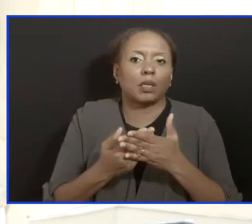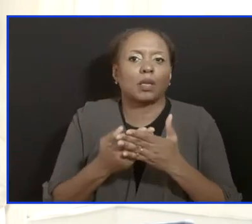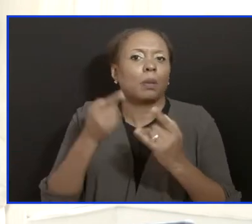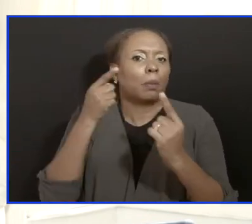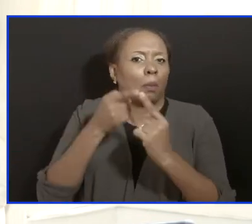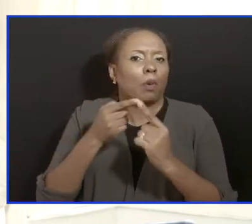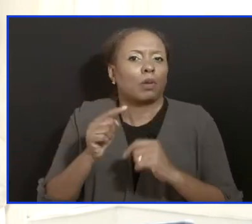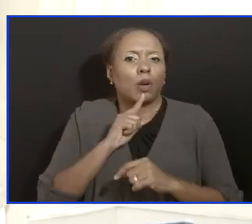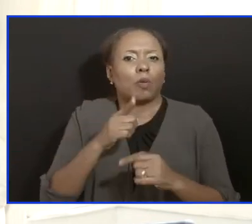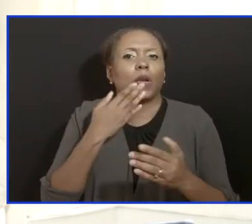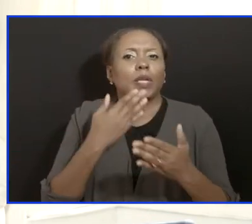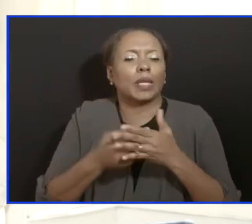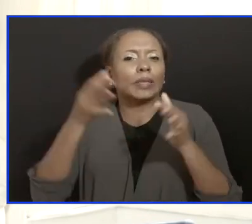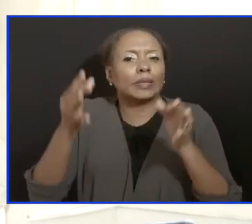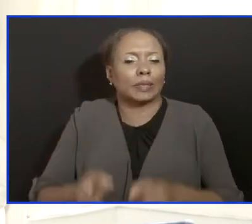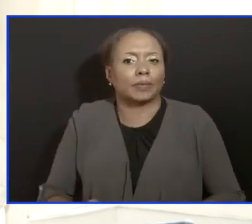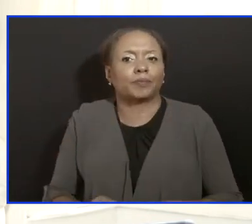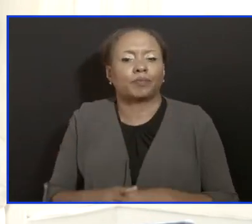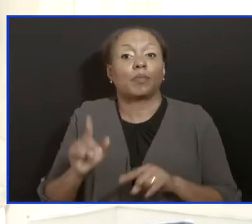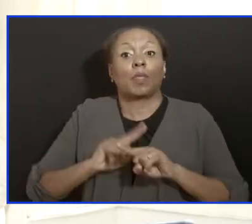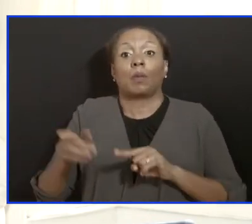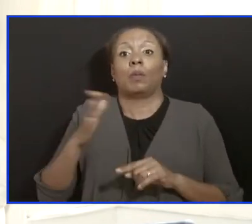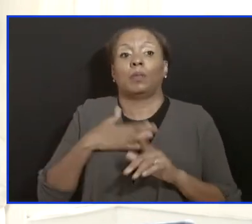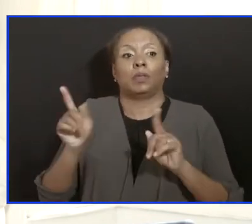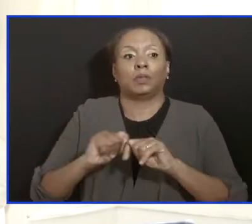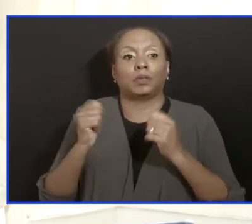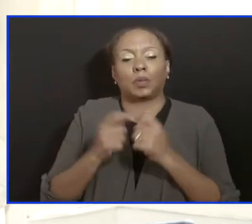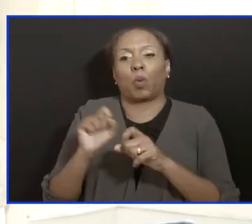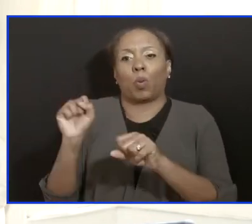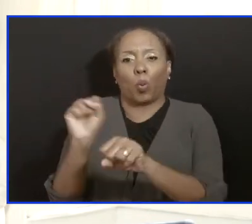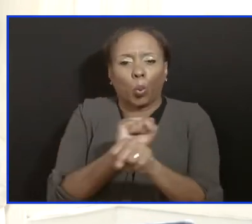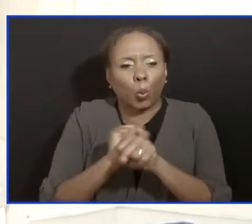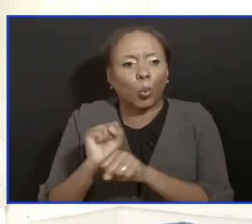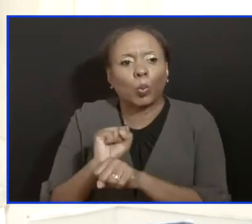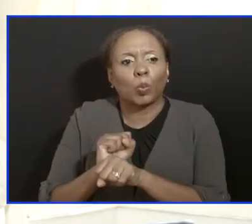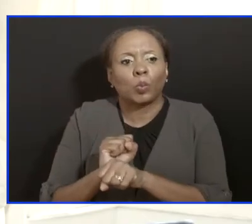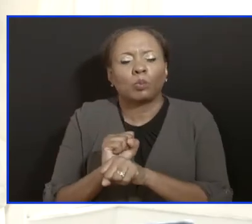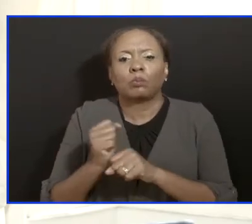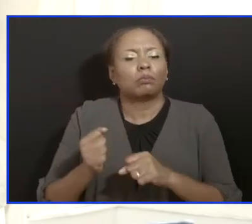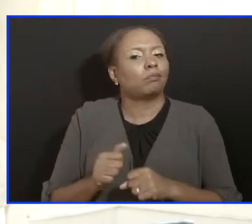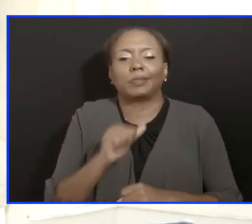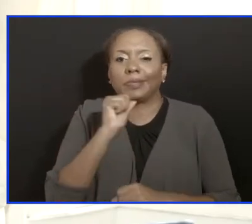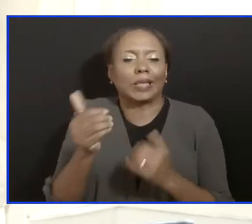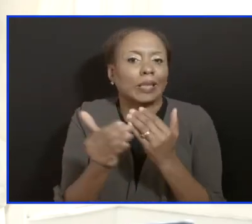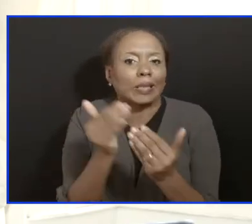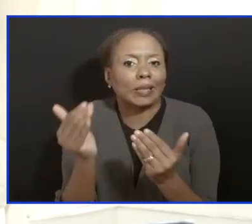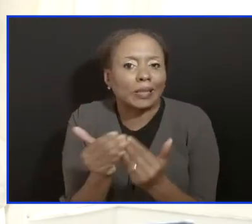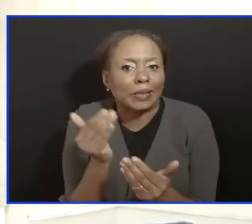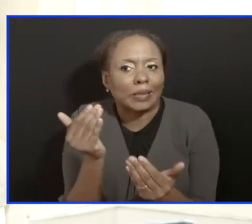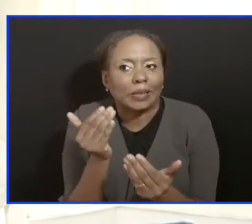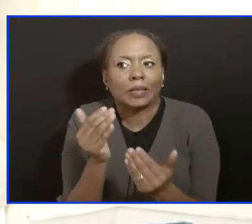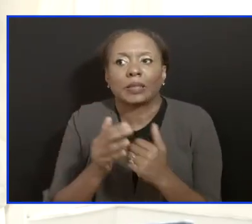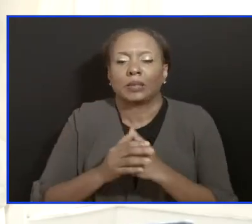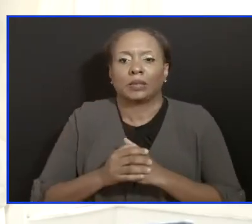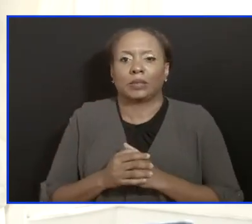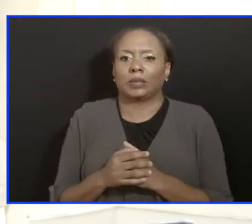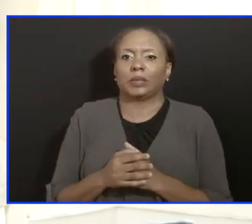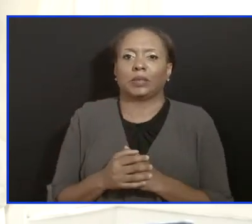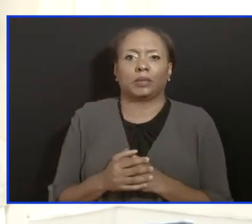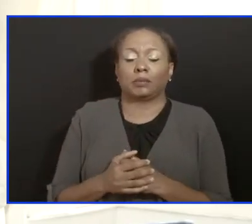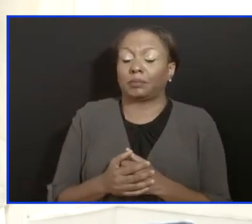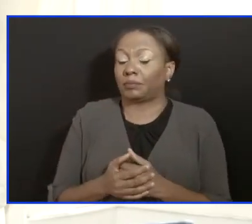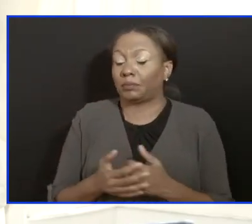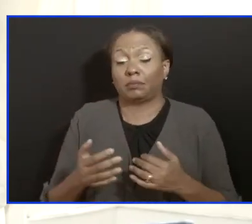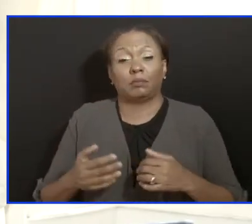But in saying that, I would say that my colleagues, are working extremely hard. Things are not easy. It is not difficult. It's not, you know, easy